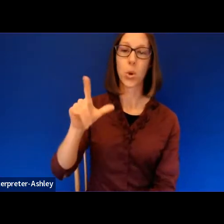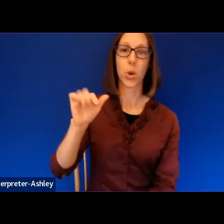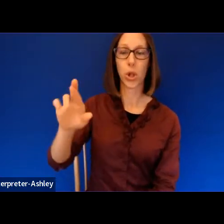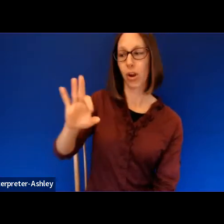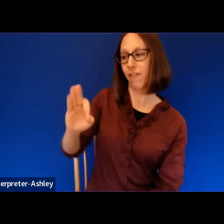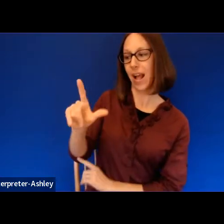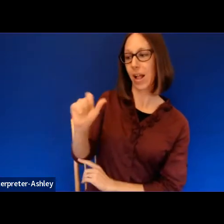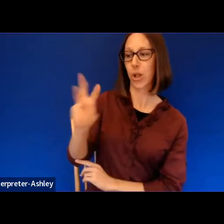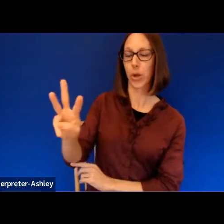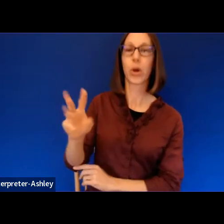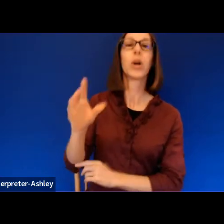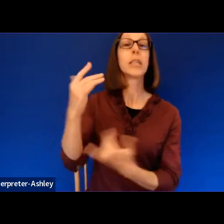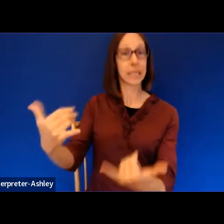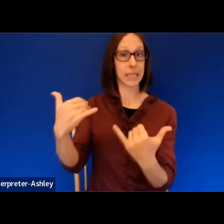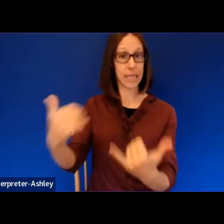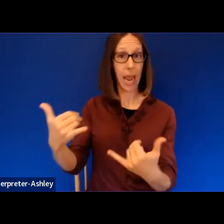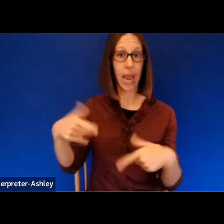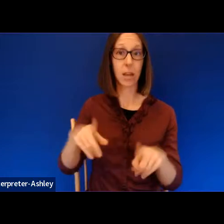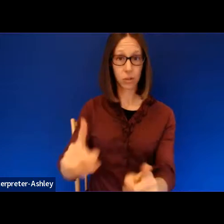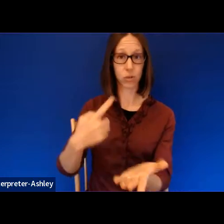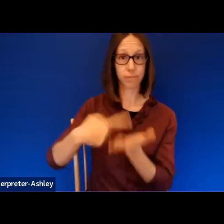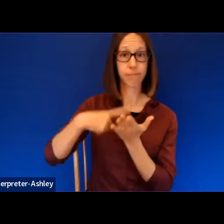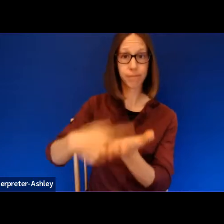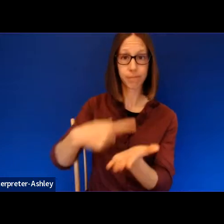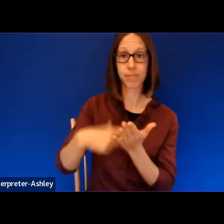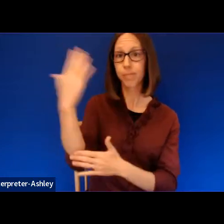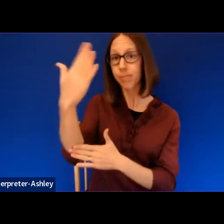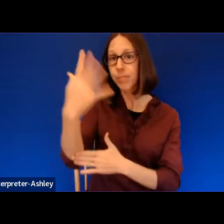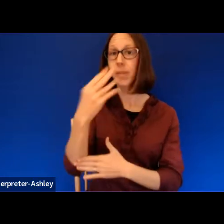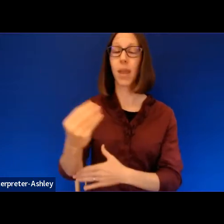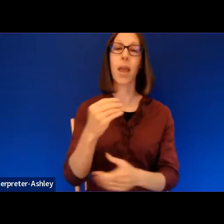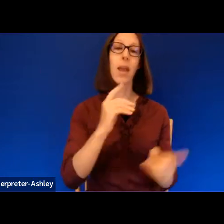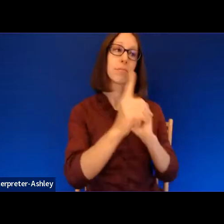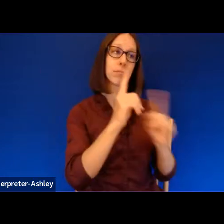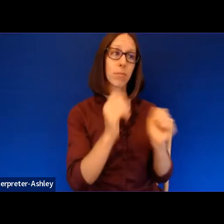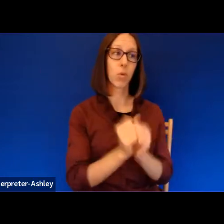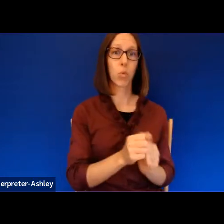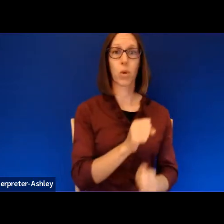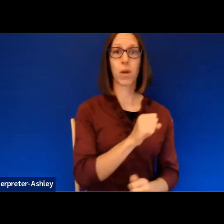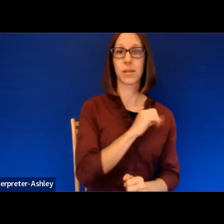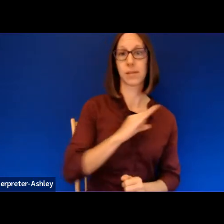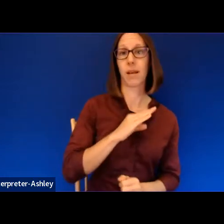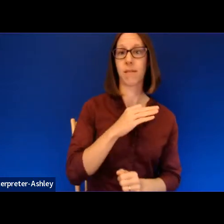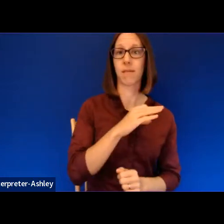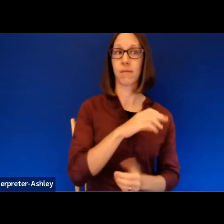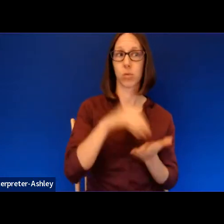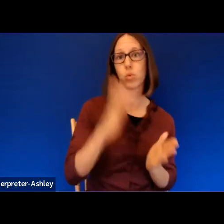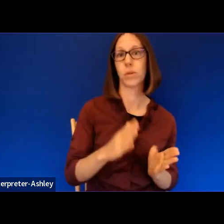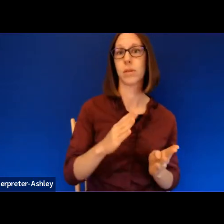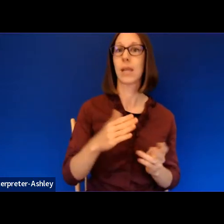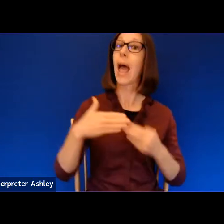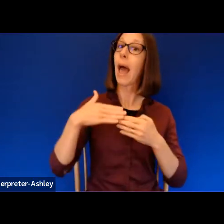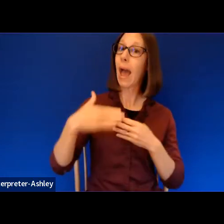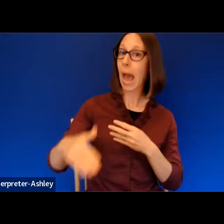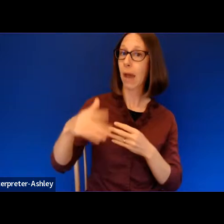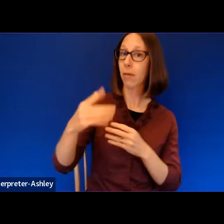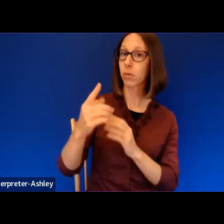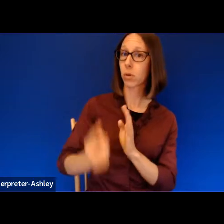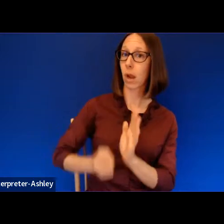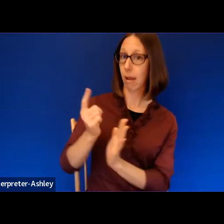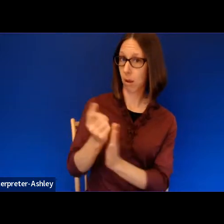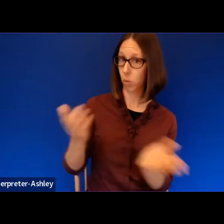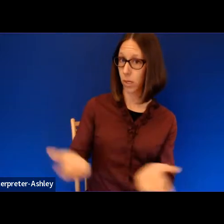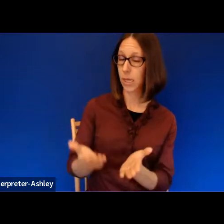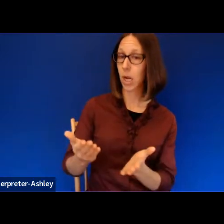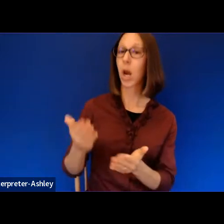throughout today, engaging with students and faculty. At 1240, following the common hour, Mr. Young will participate in a